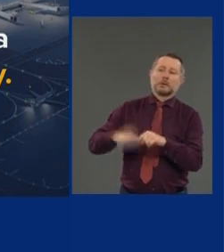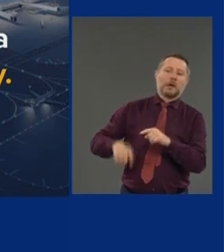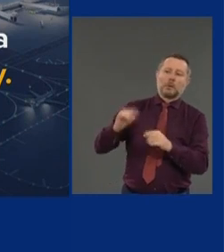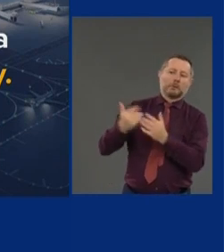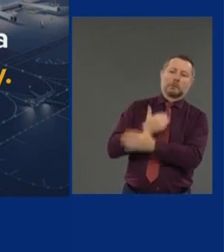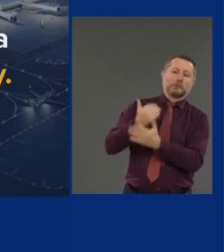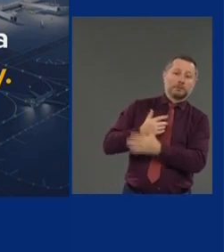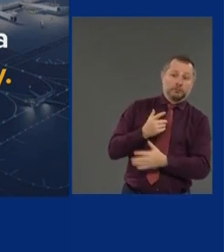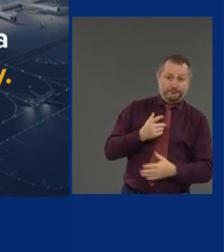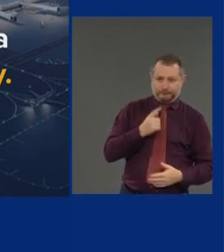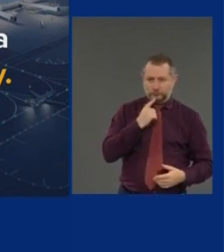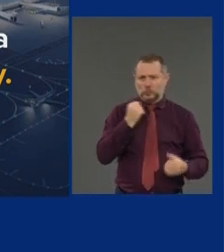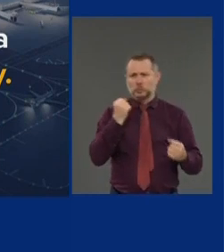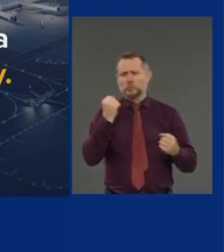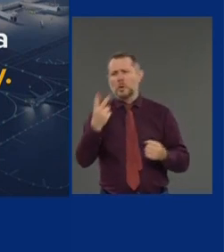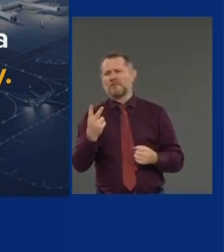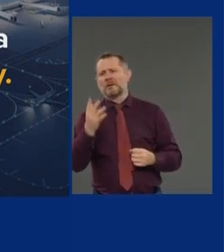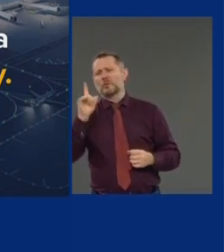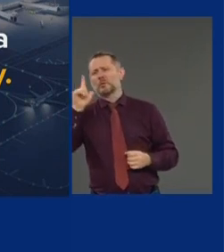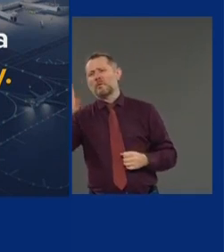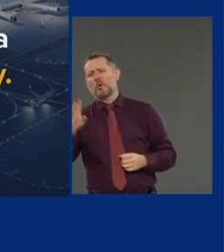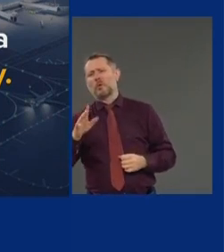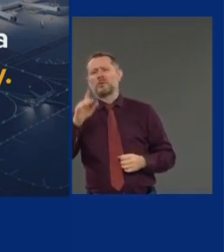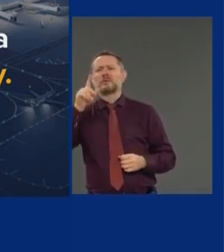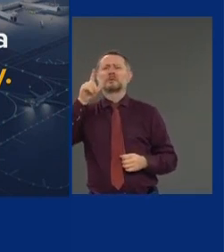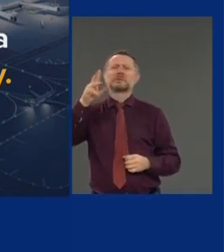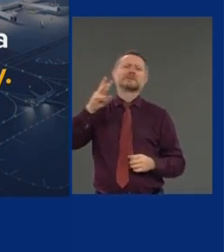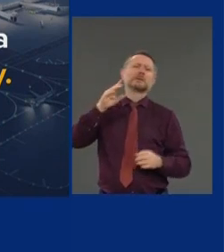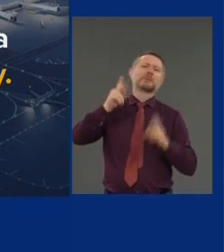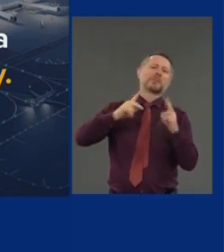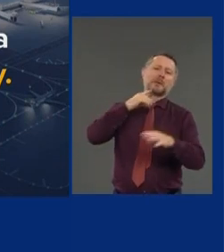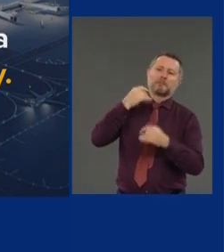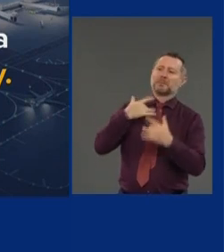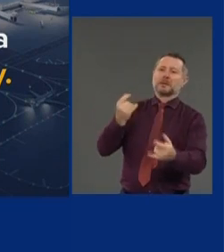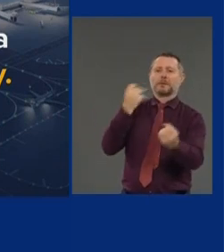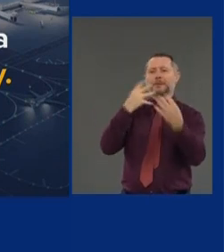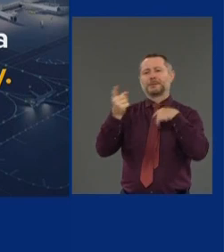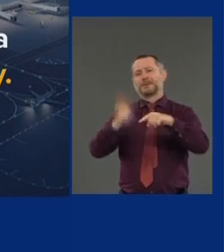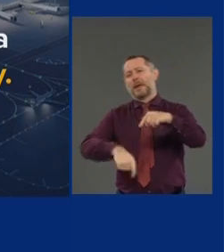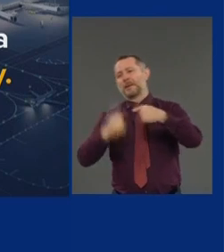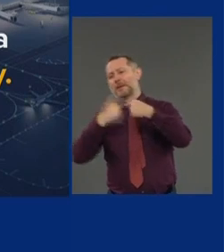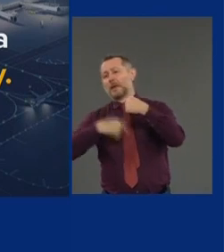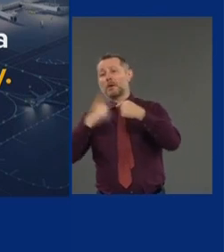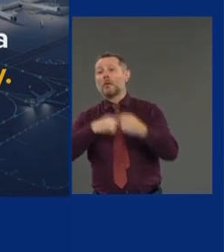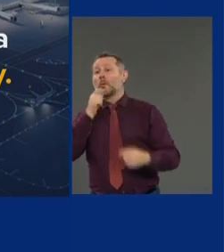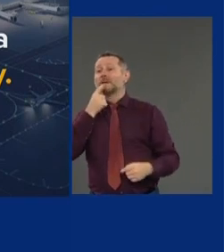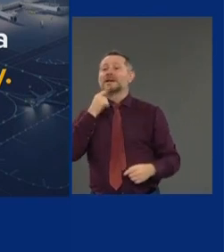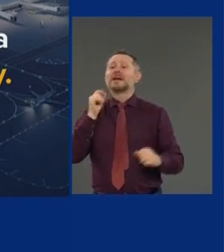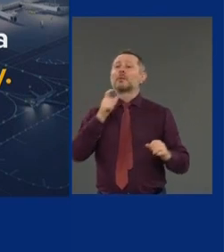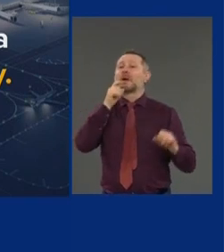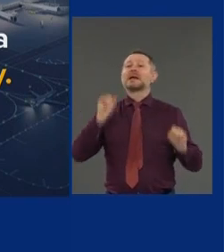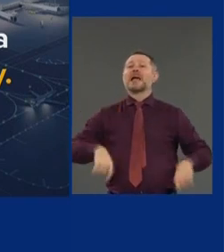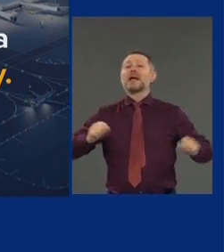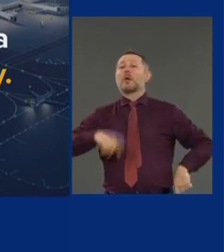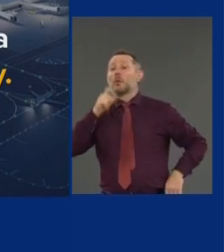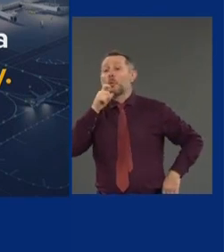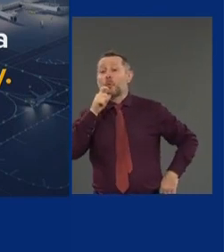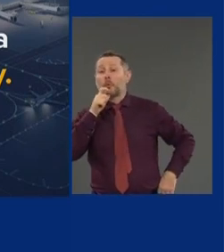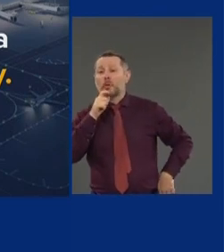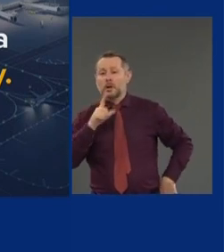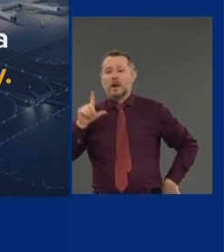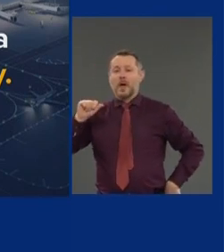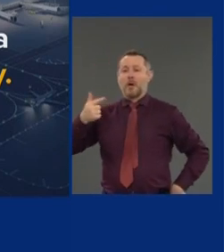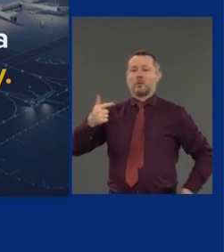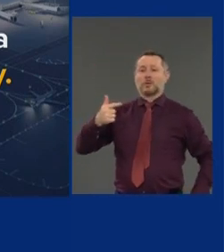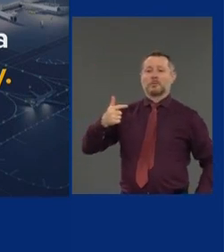Dozens and dozens and dozens. You know who said it could be done? LaGuardia Partners and Rick Cotton.